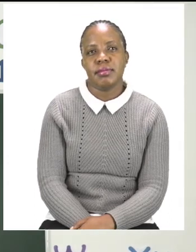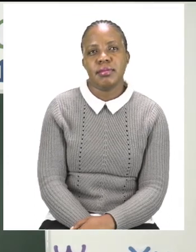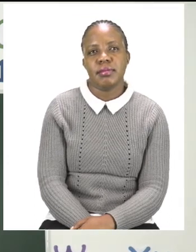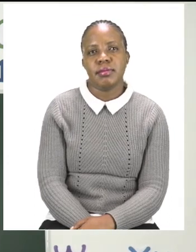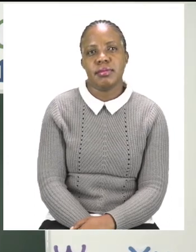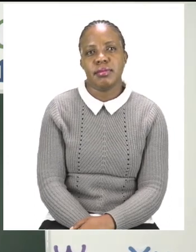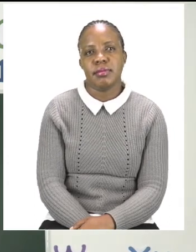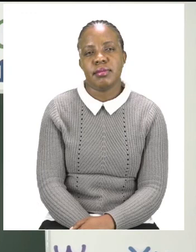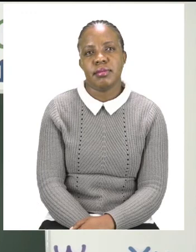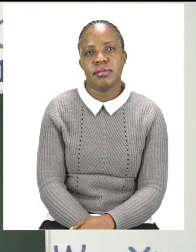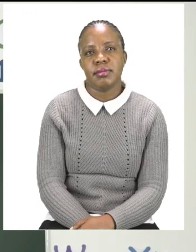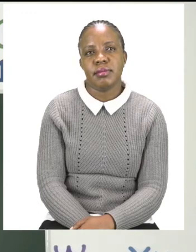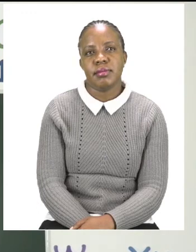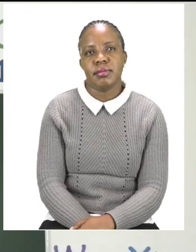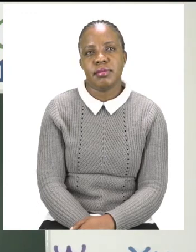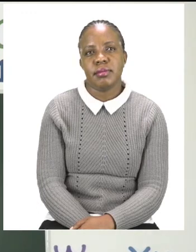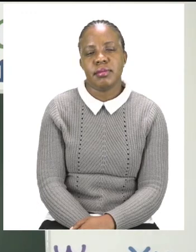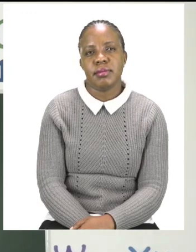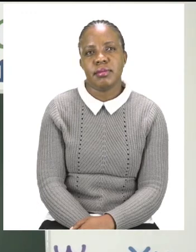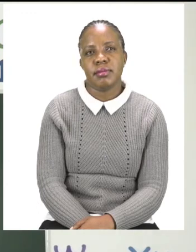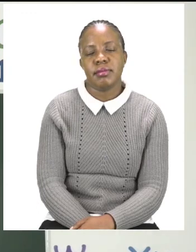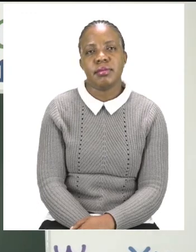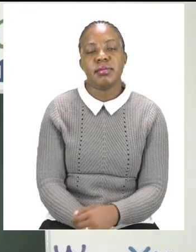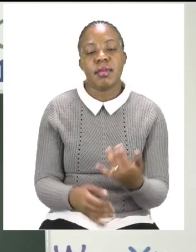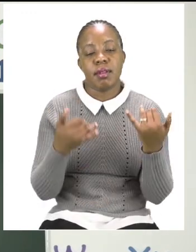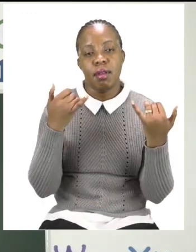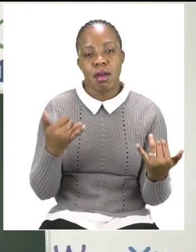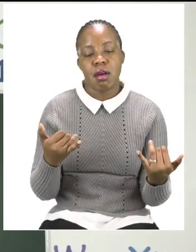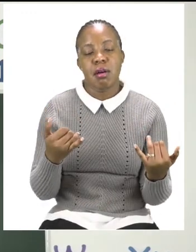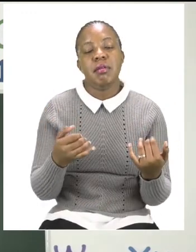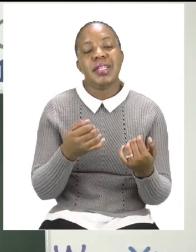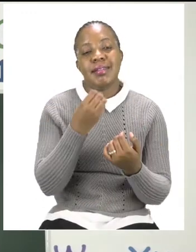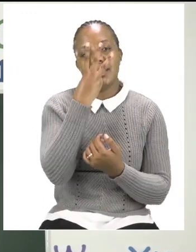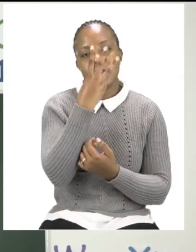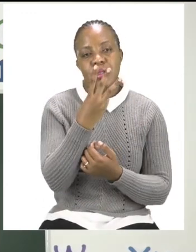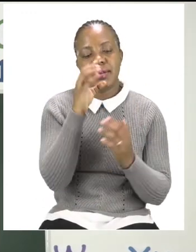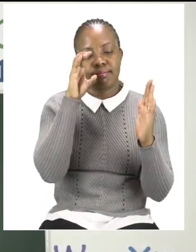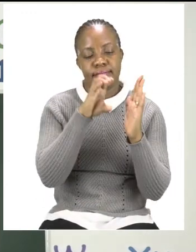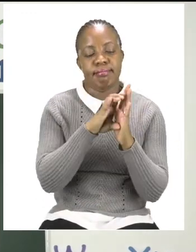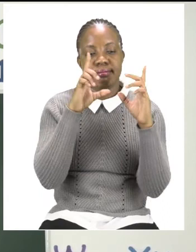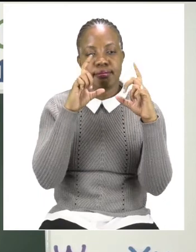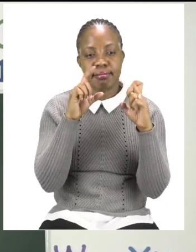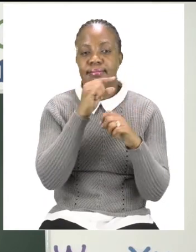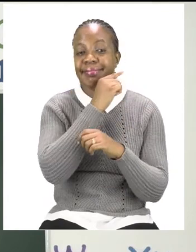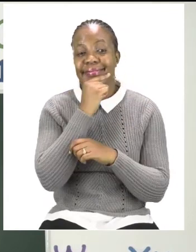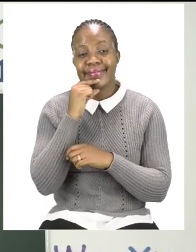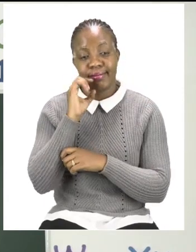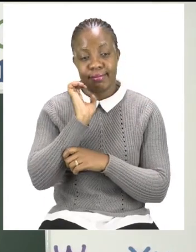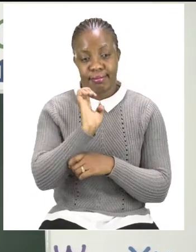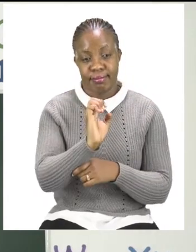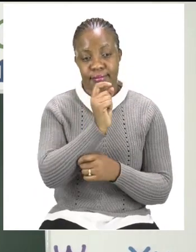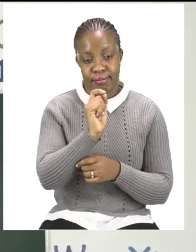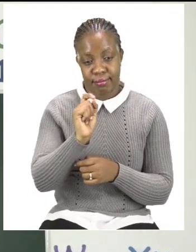we have our three pictures with their names. The first one was BIN. The second